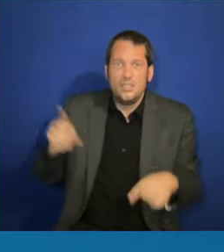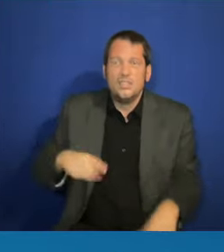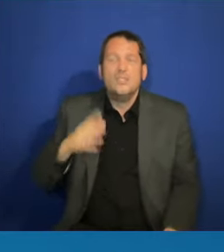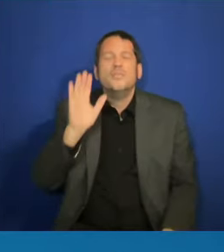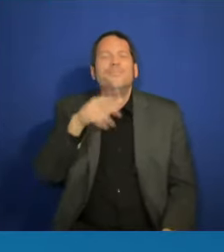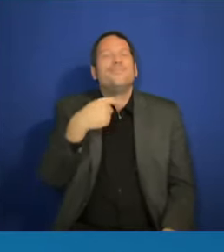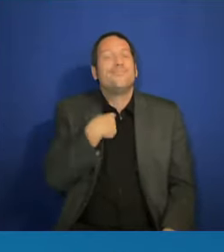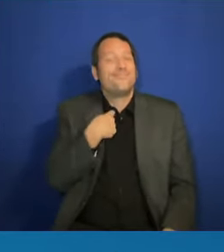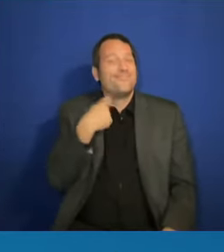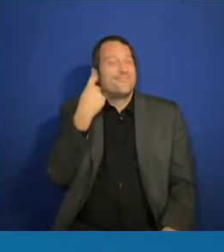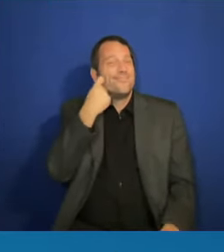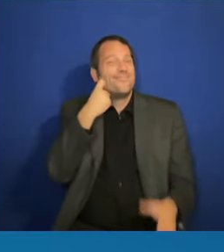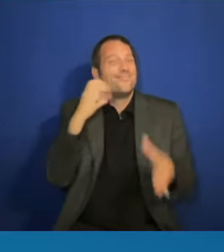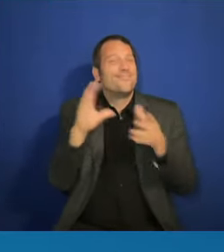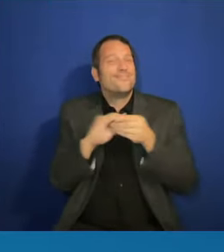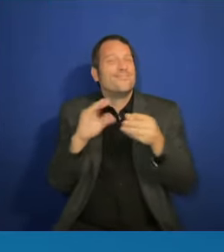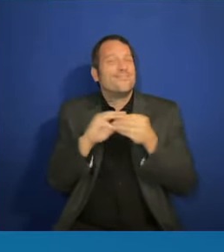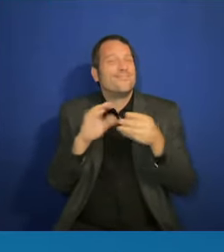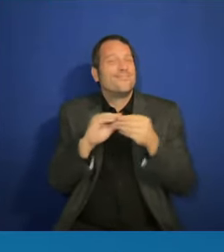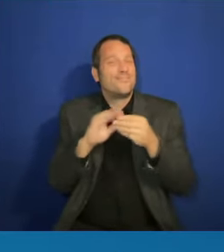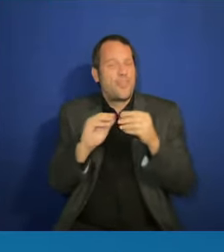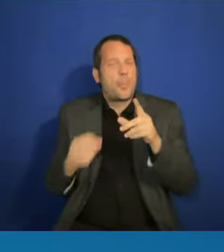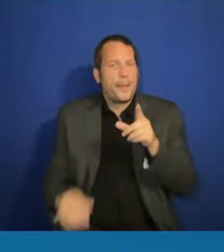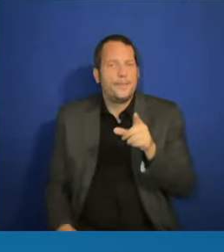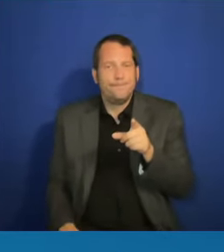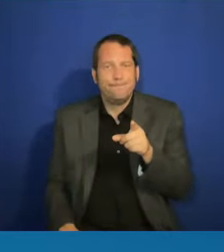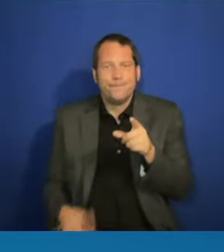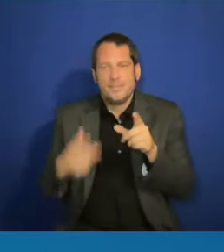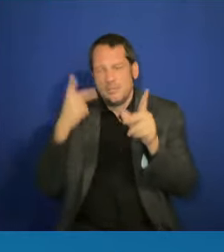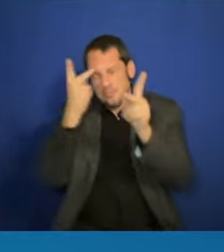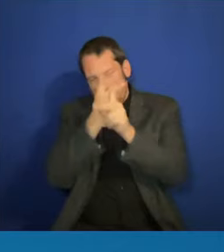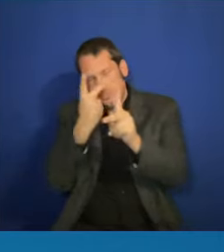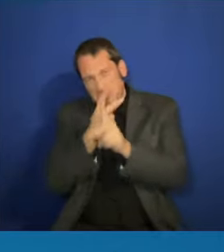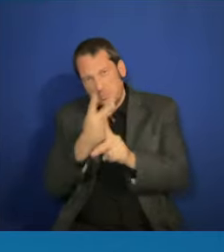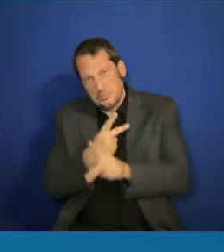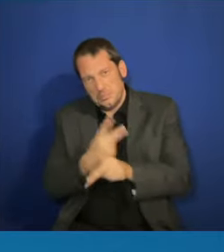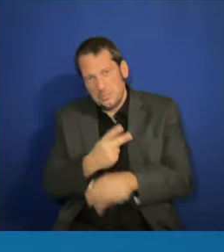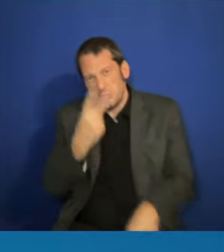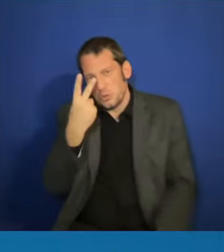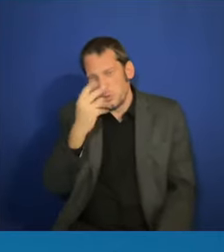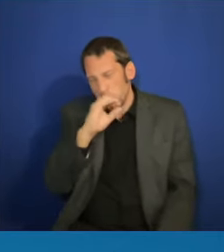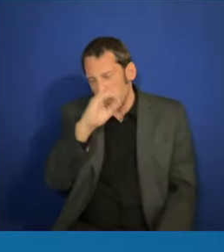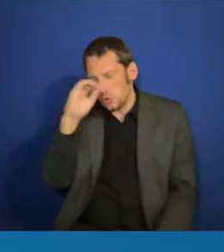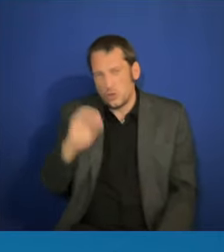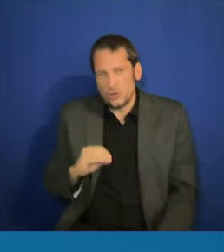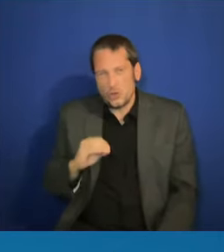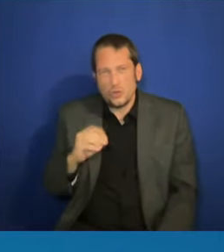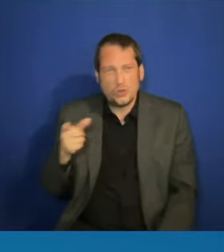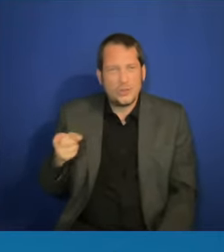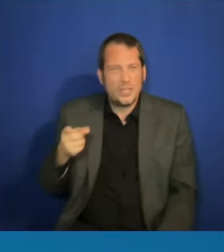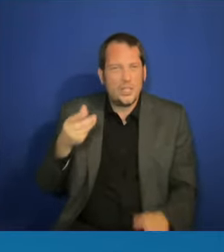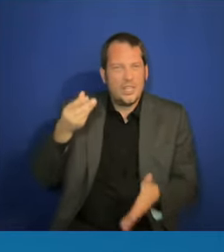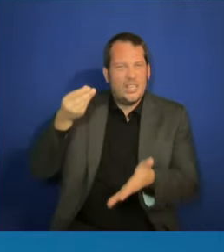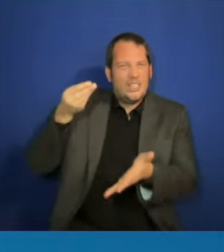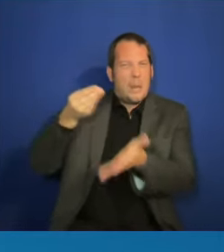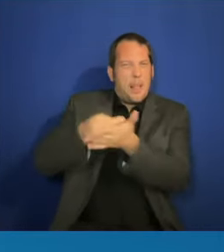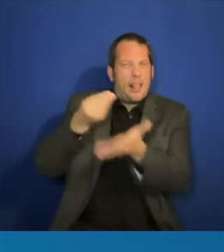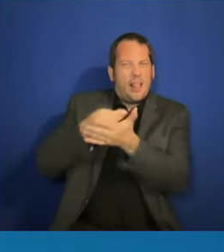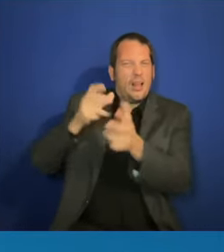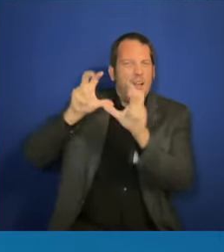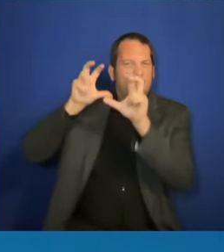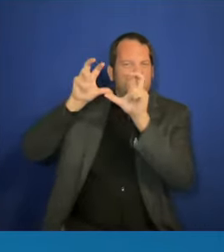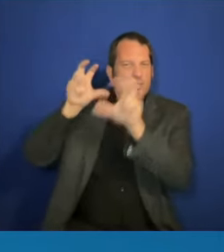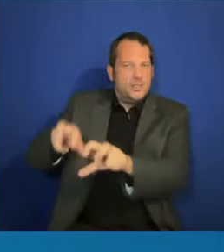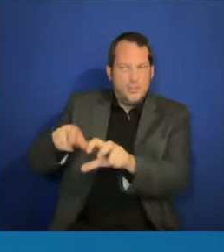only about 2% of venture capital, capital investments are in Latino small businesses. 2%.